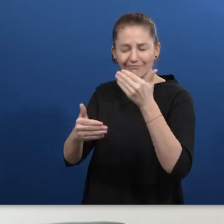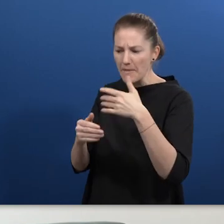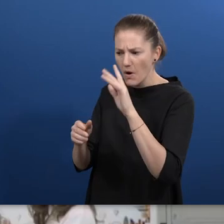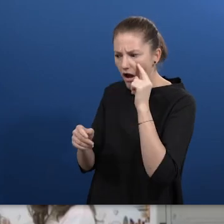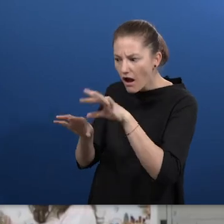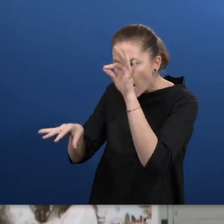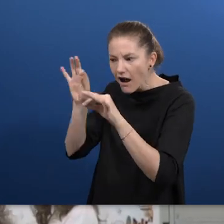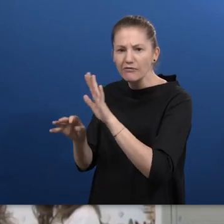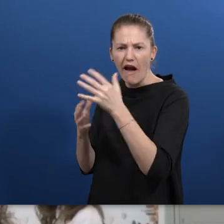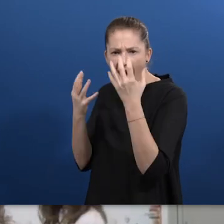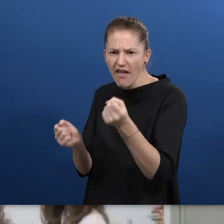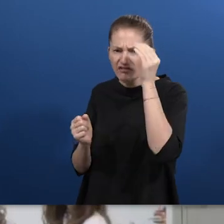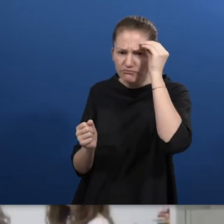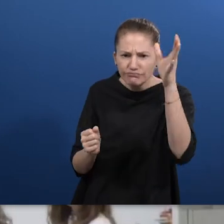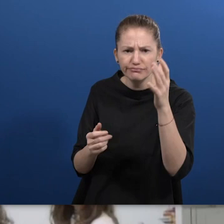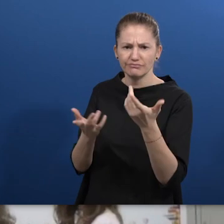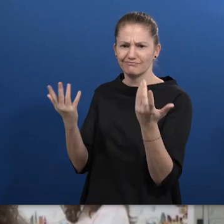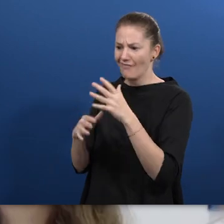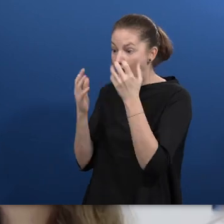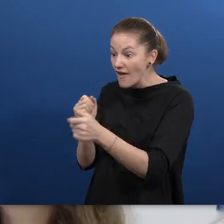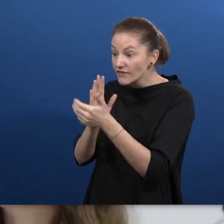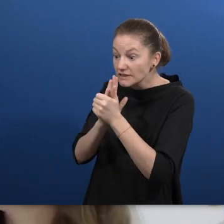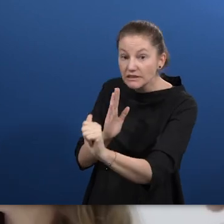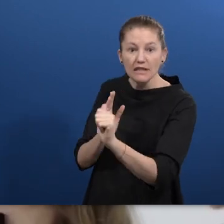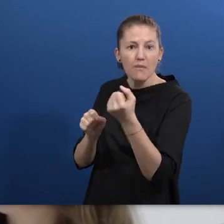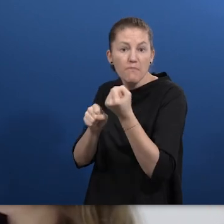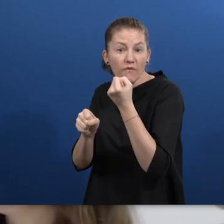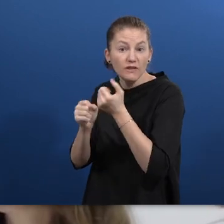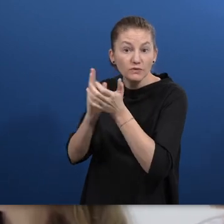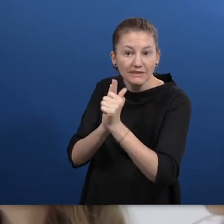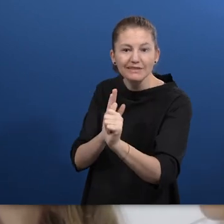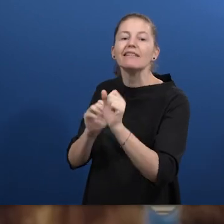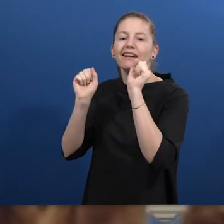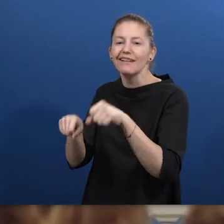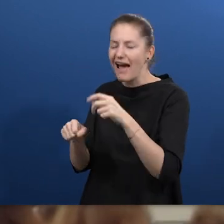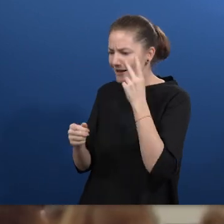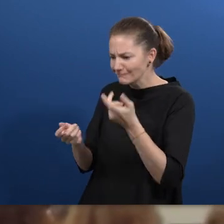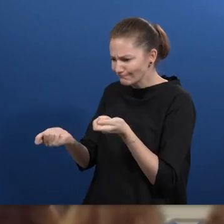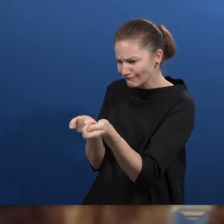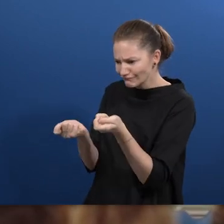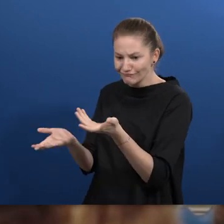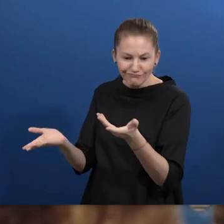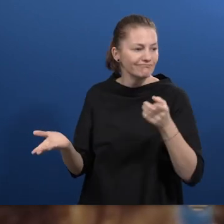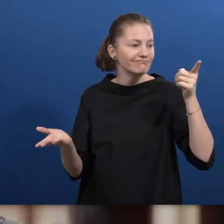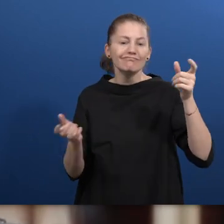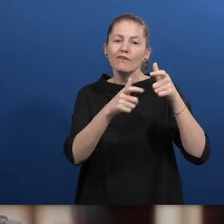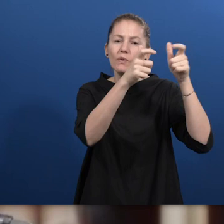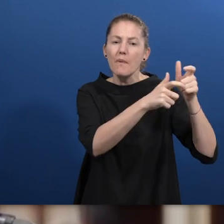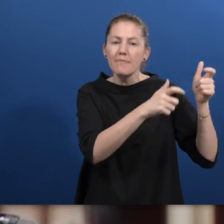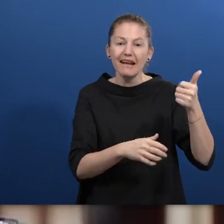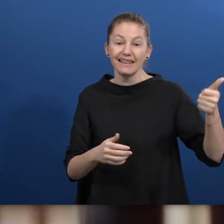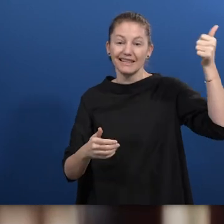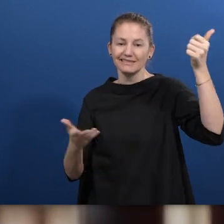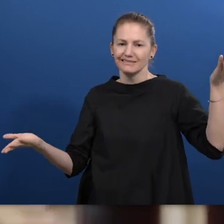follow-up step, our team supports them to start work by connecting them with employers. Our team has developed an accessible and innovative